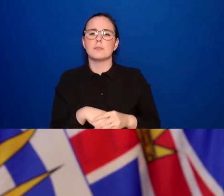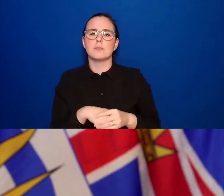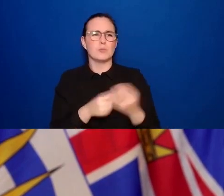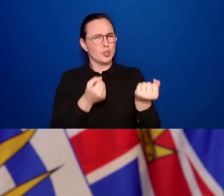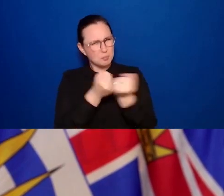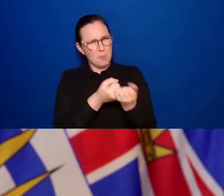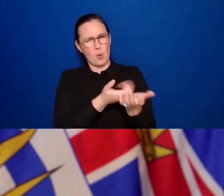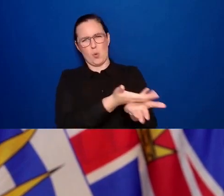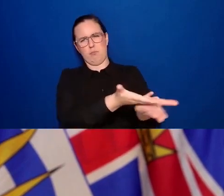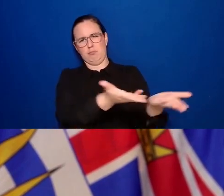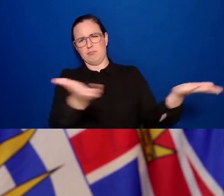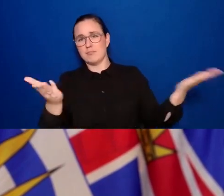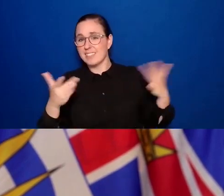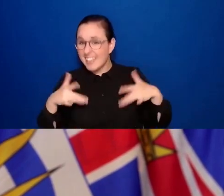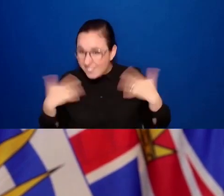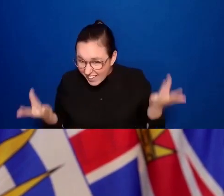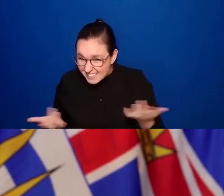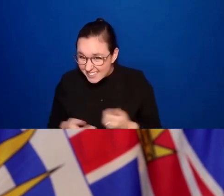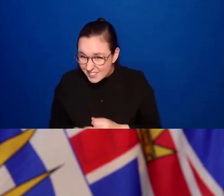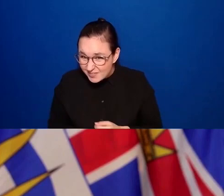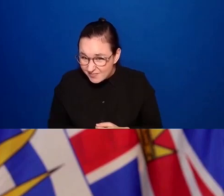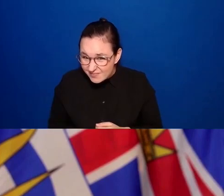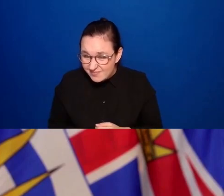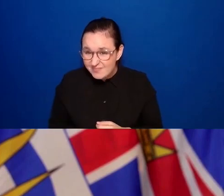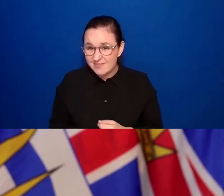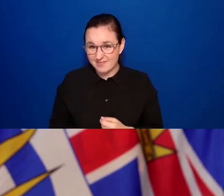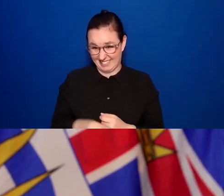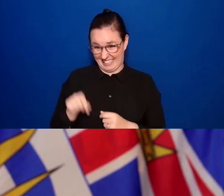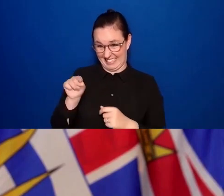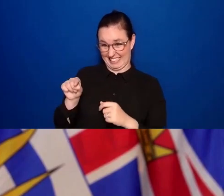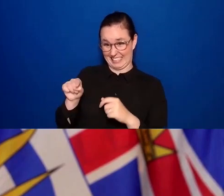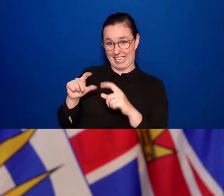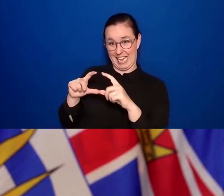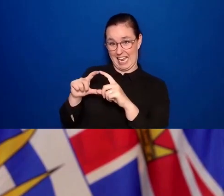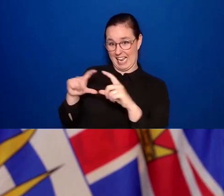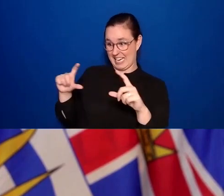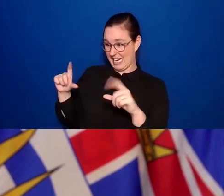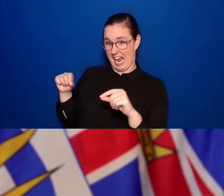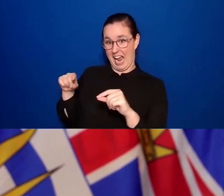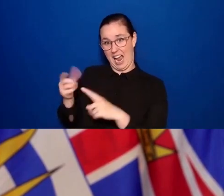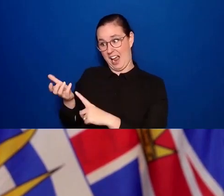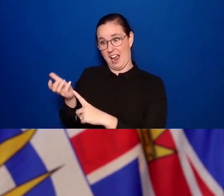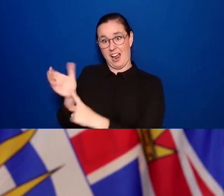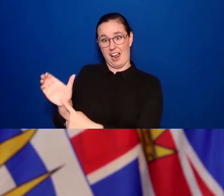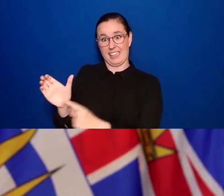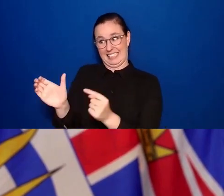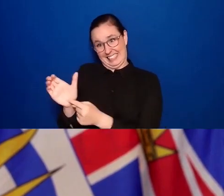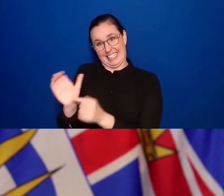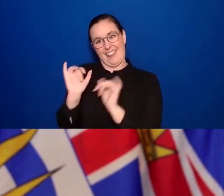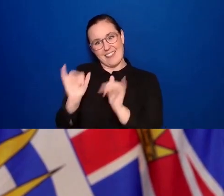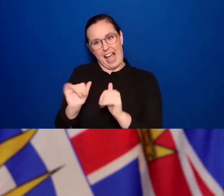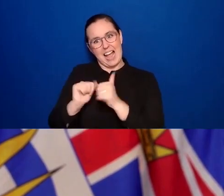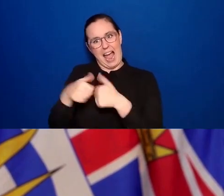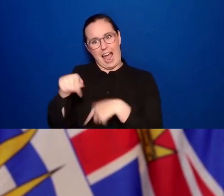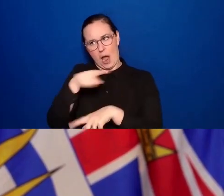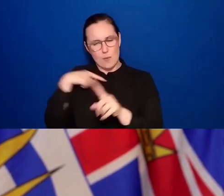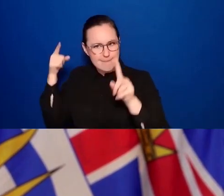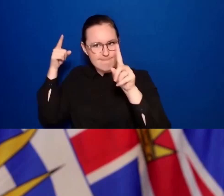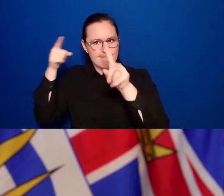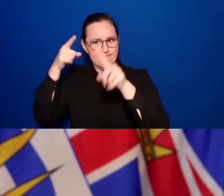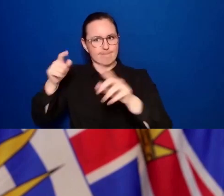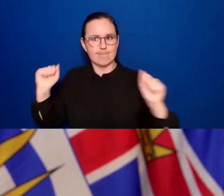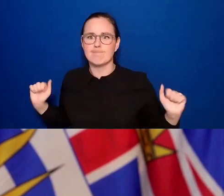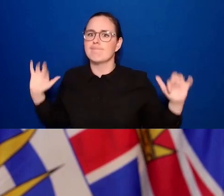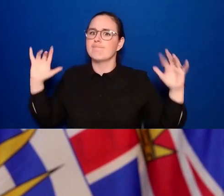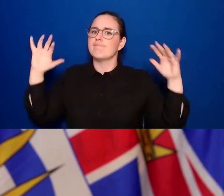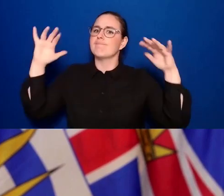And, you know, this vaccine card is another one of those tools that helps us do that. And I'm absolutely with you. We need to treat the